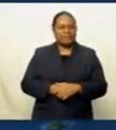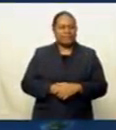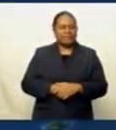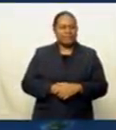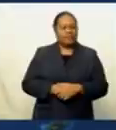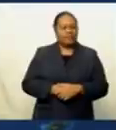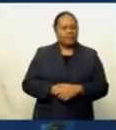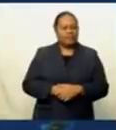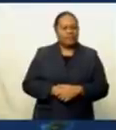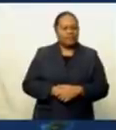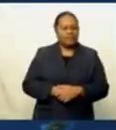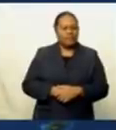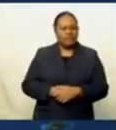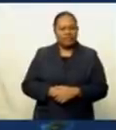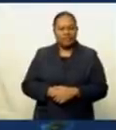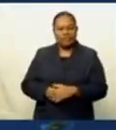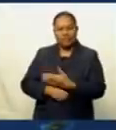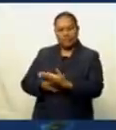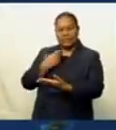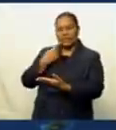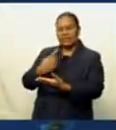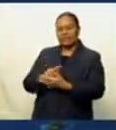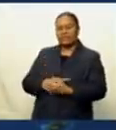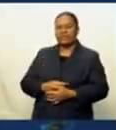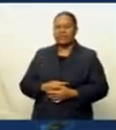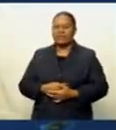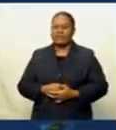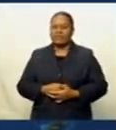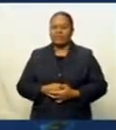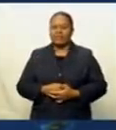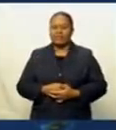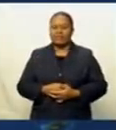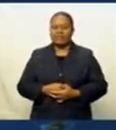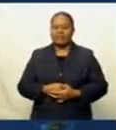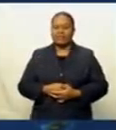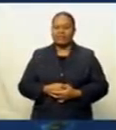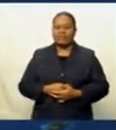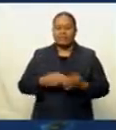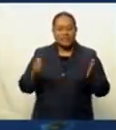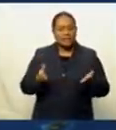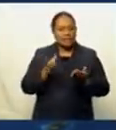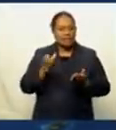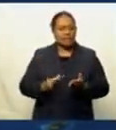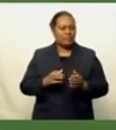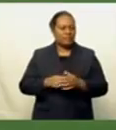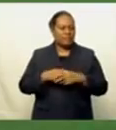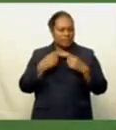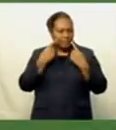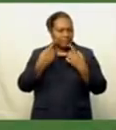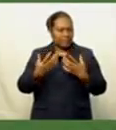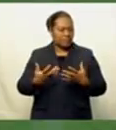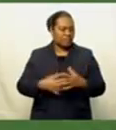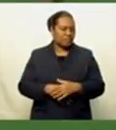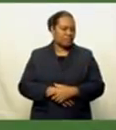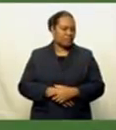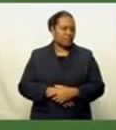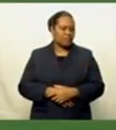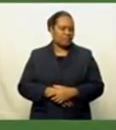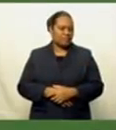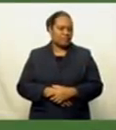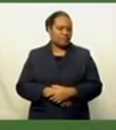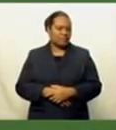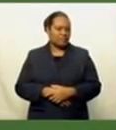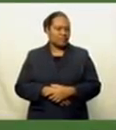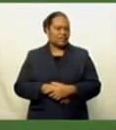dream a long time coming and to get these players into a competitive platform and